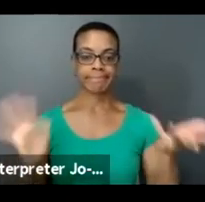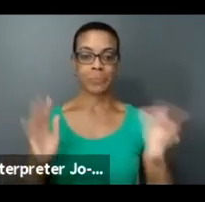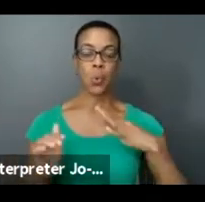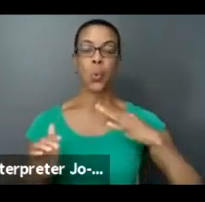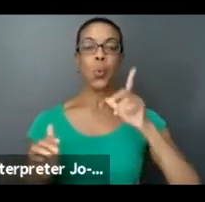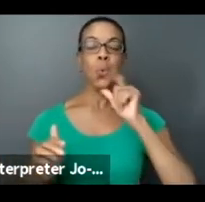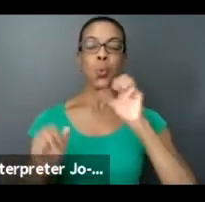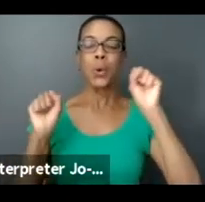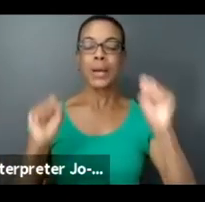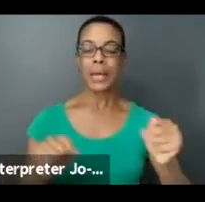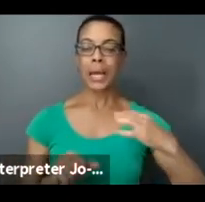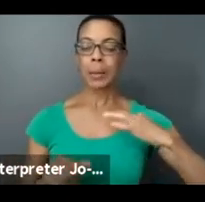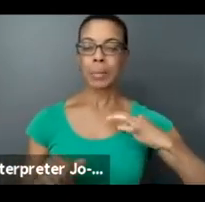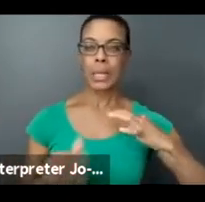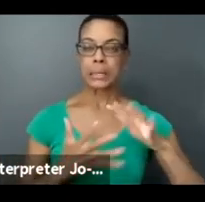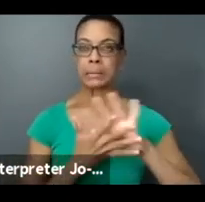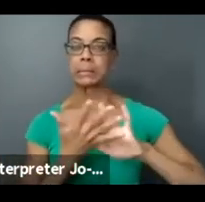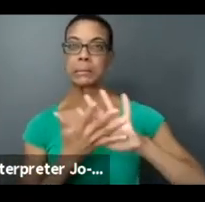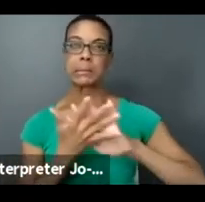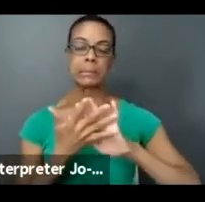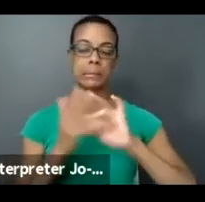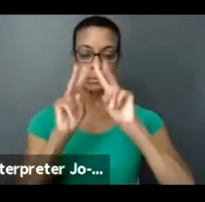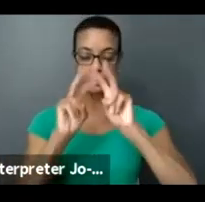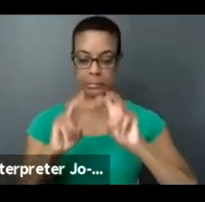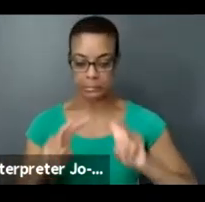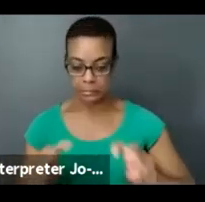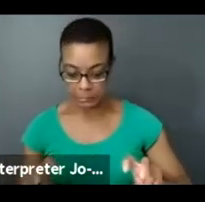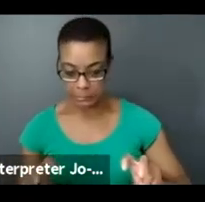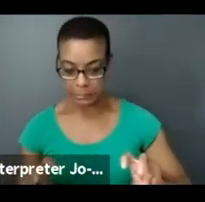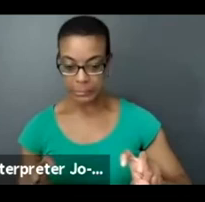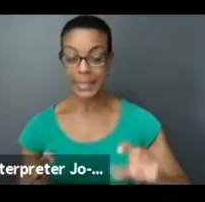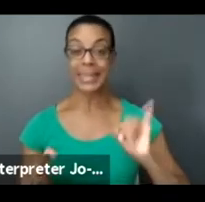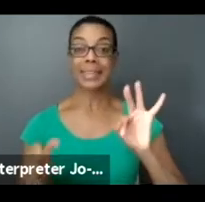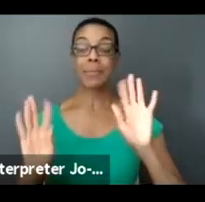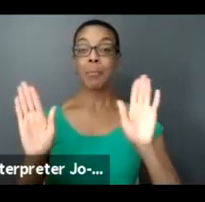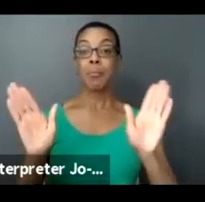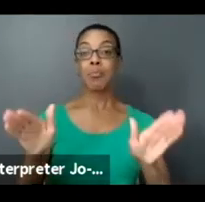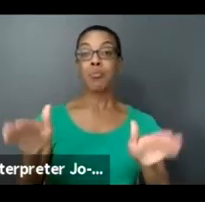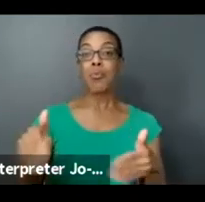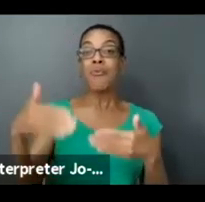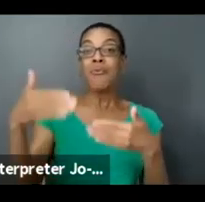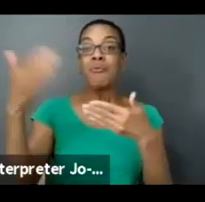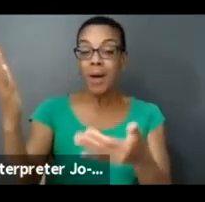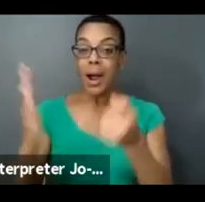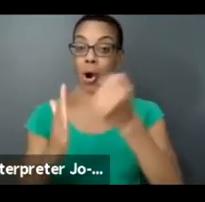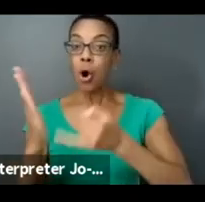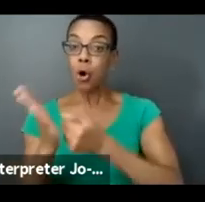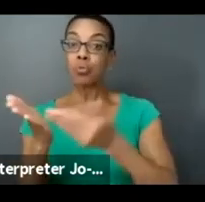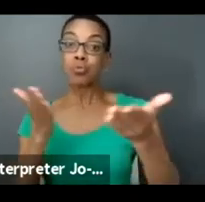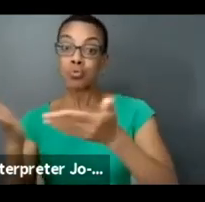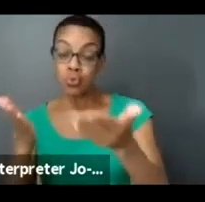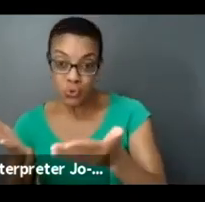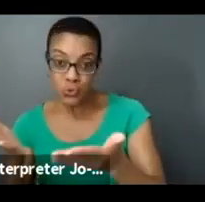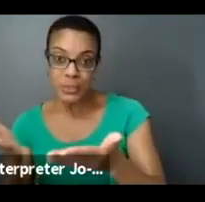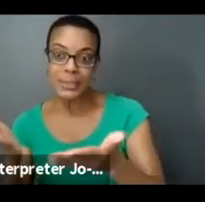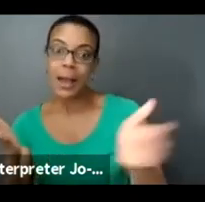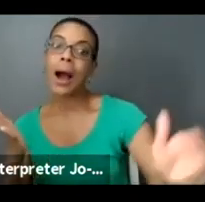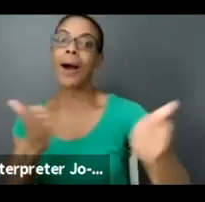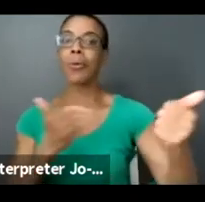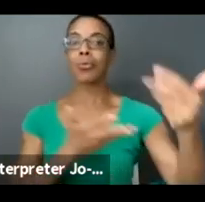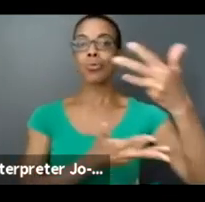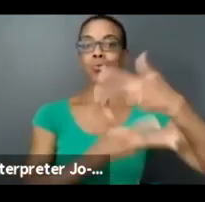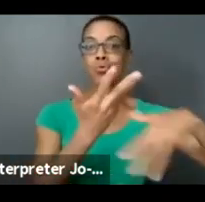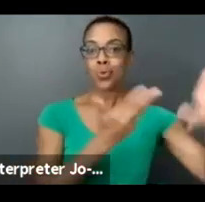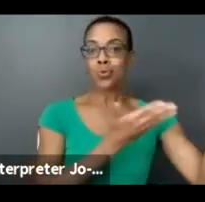decided that, you know, if providing arts services is part of their mandate, but they also have, let's say, other social service programming,